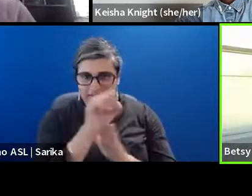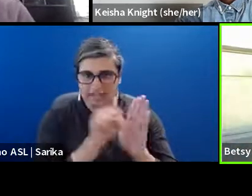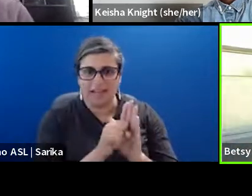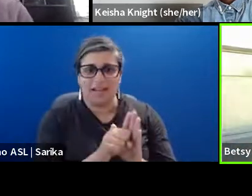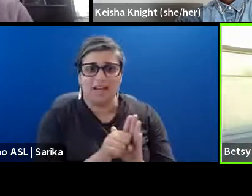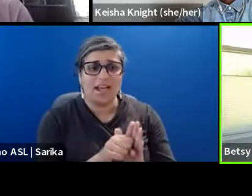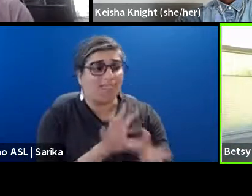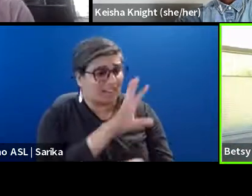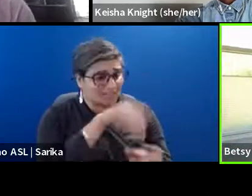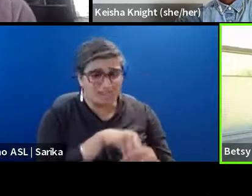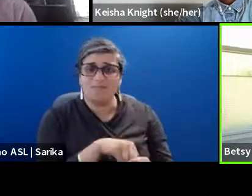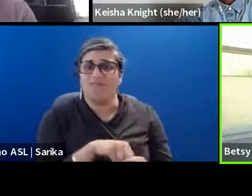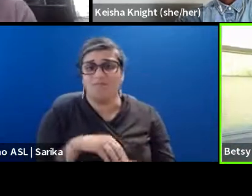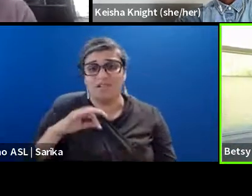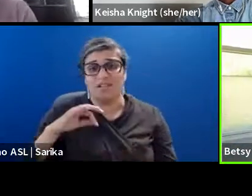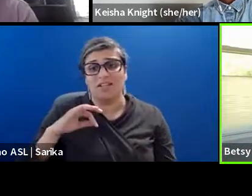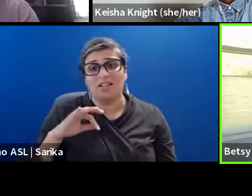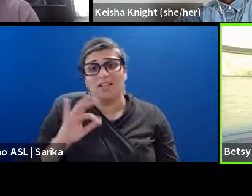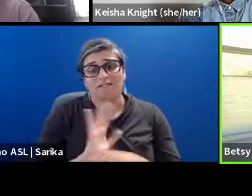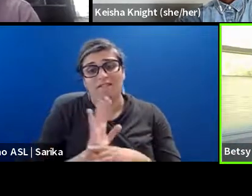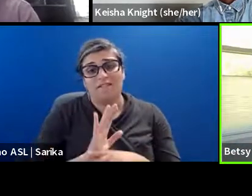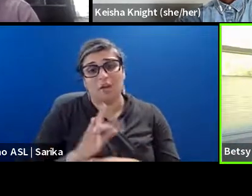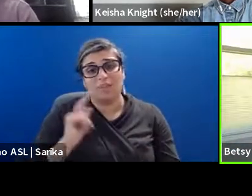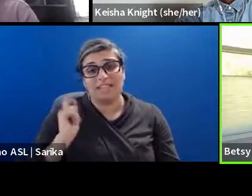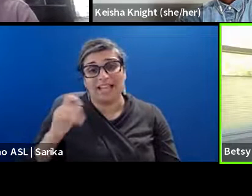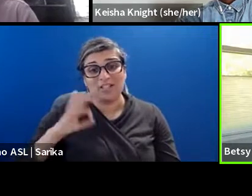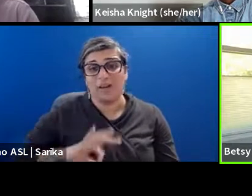tax credit, those are important things to know.